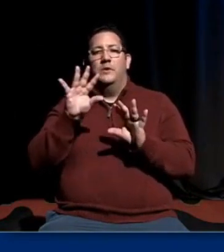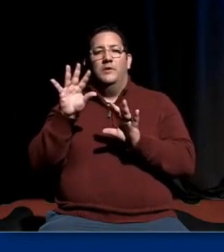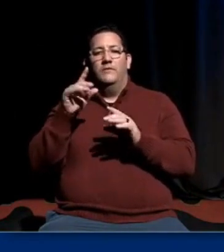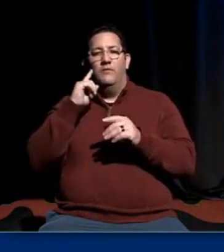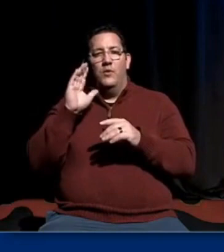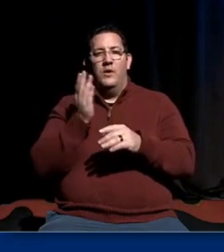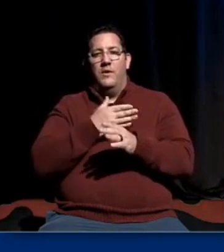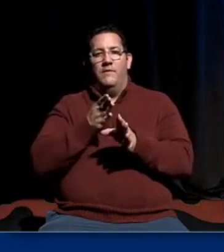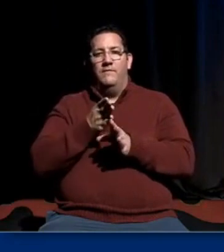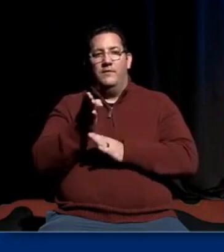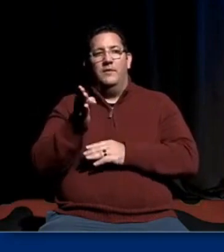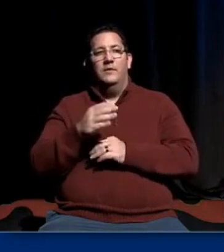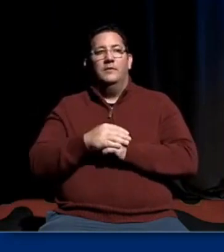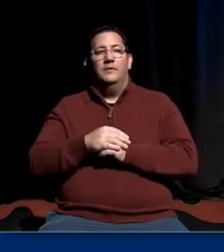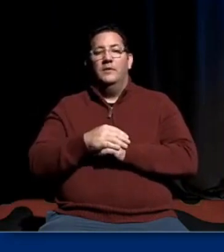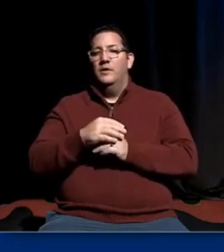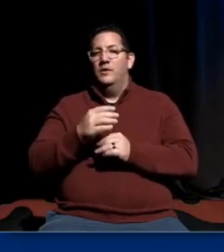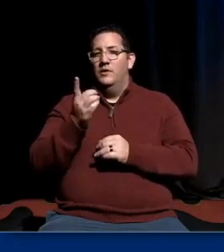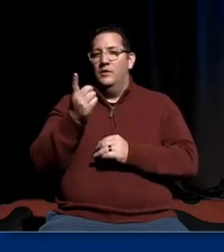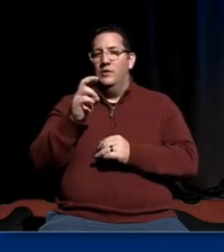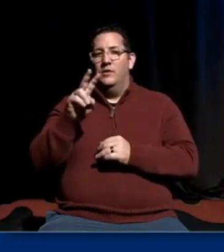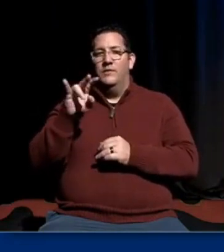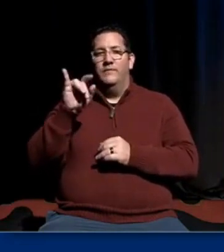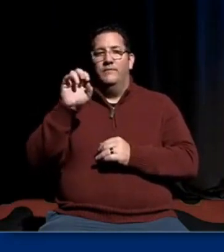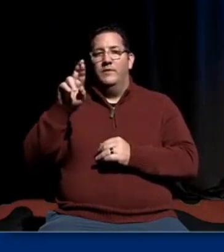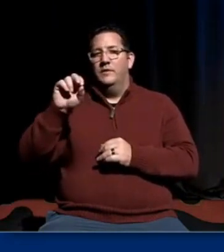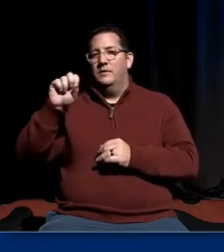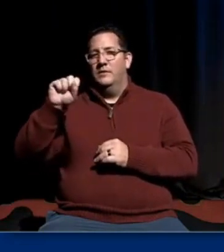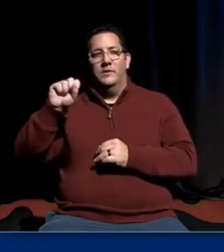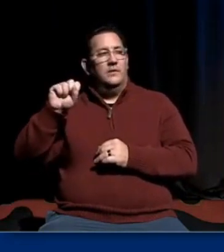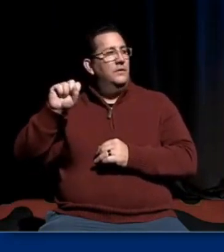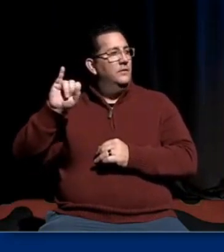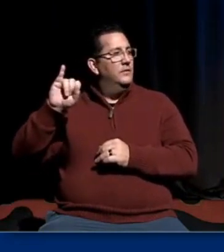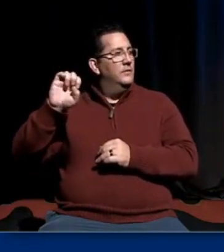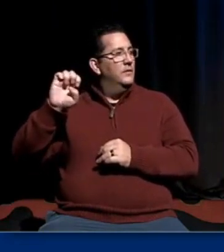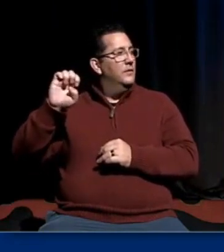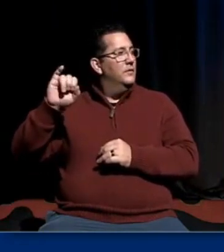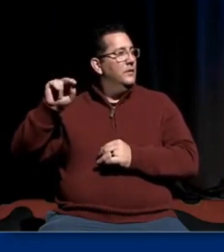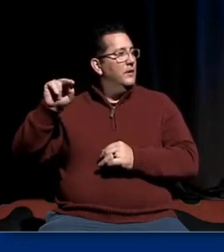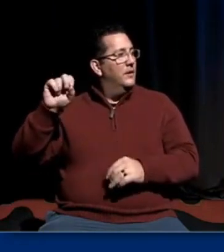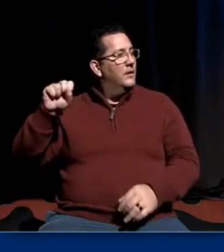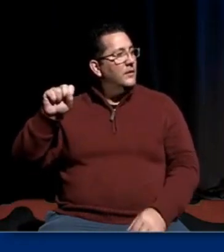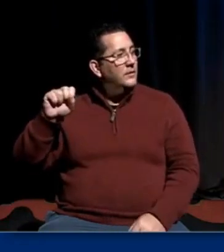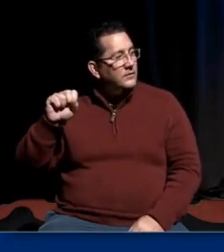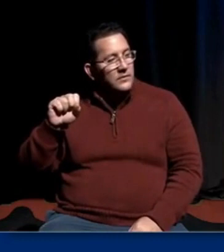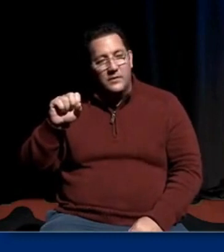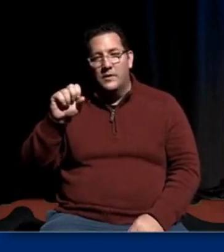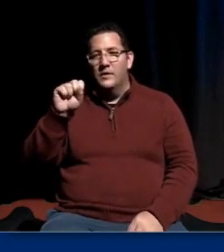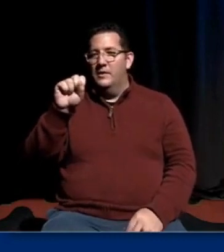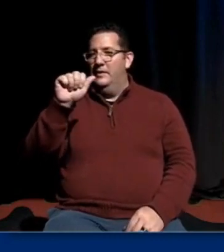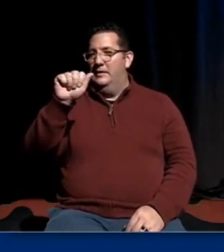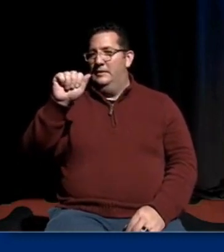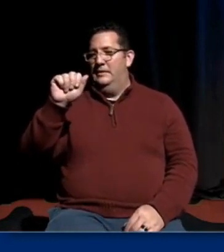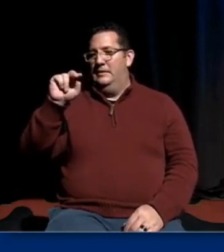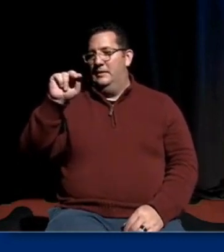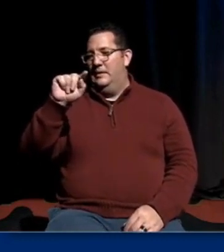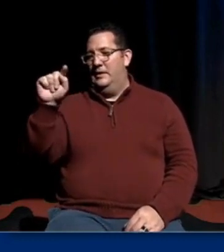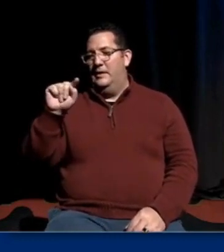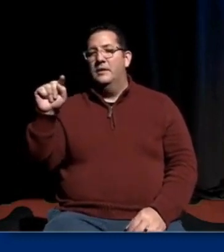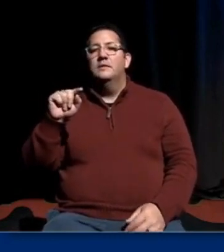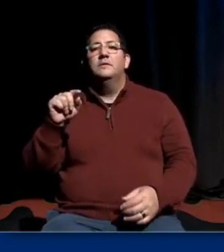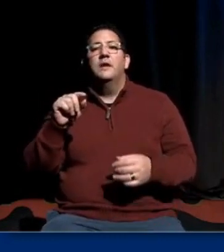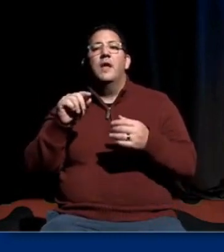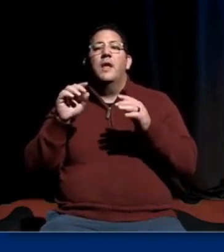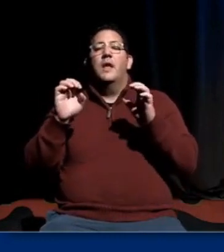Saenz is nationally recognized for his scholarly contributions to the field of higher education and is one of the most